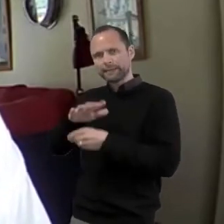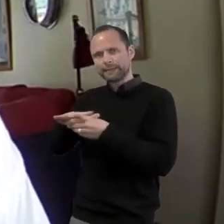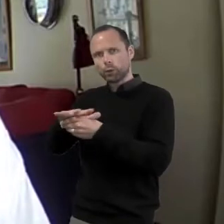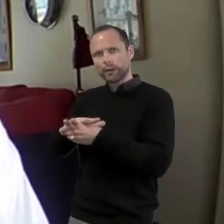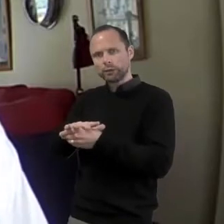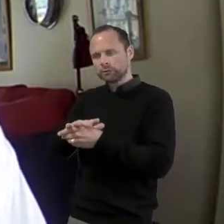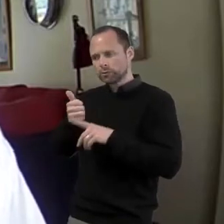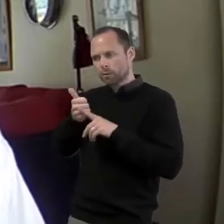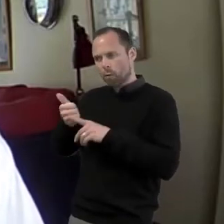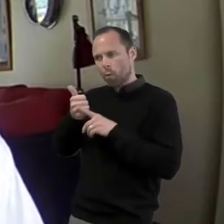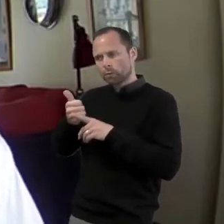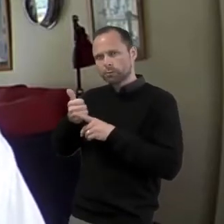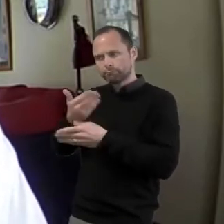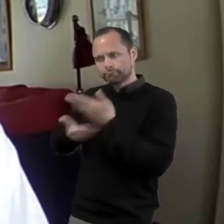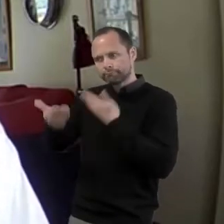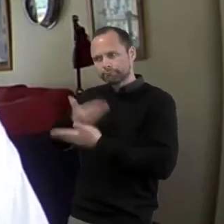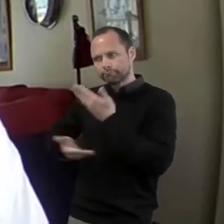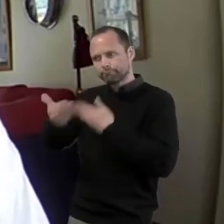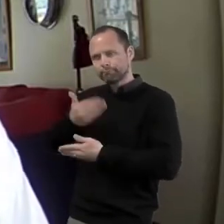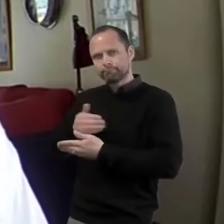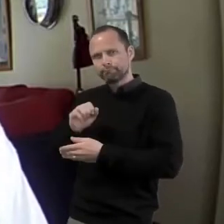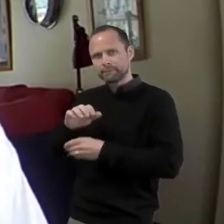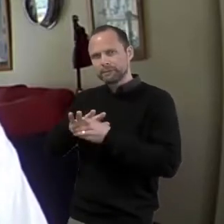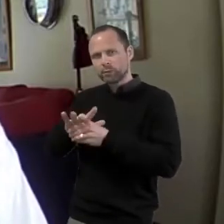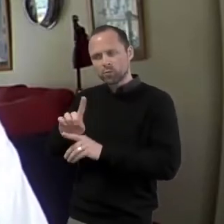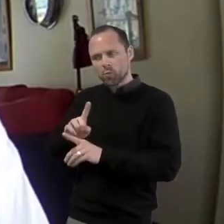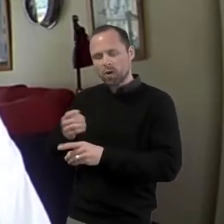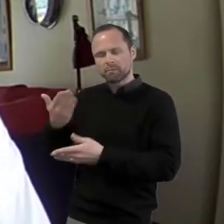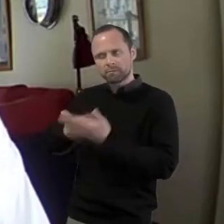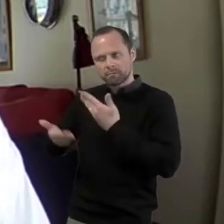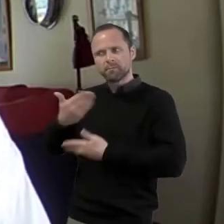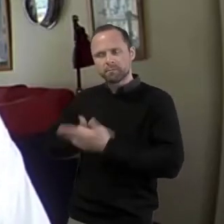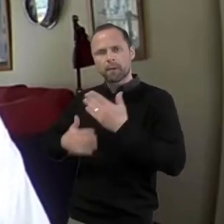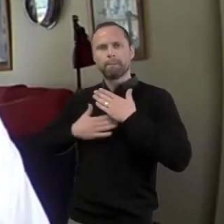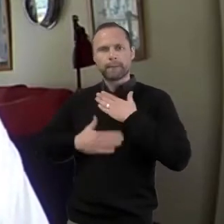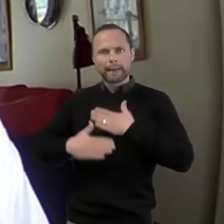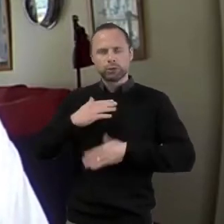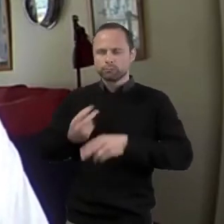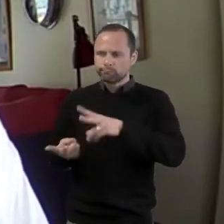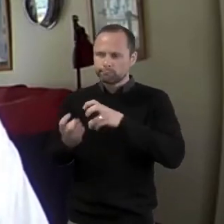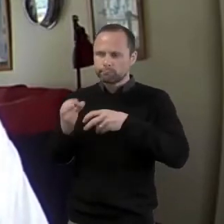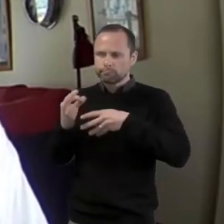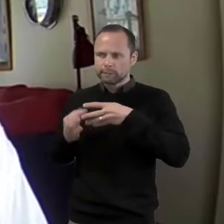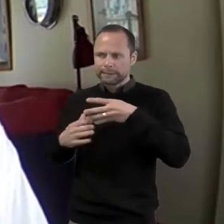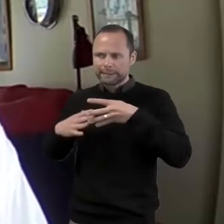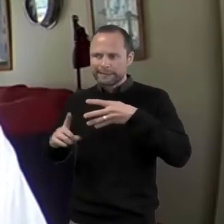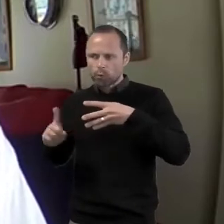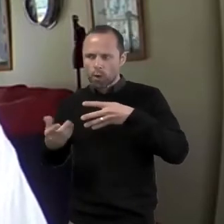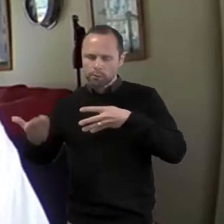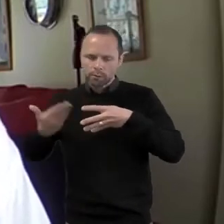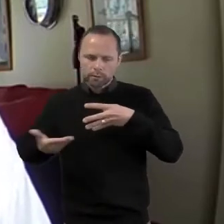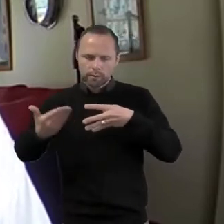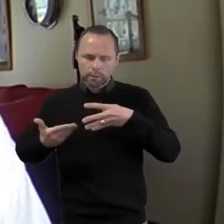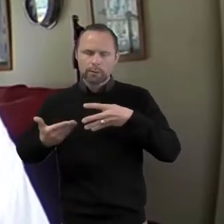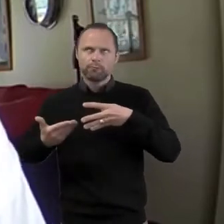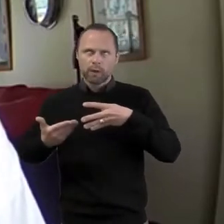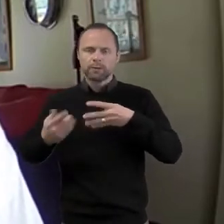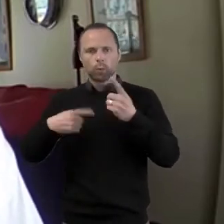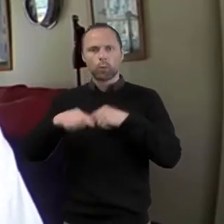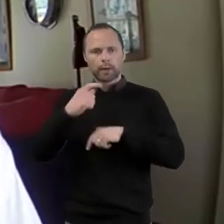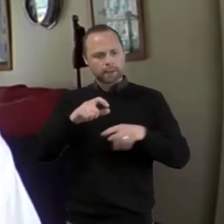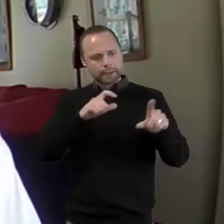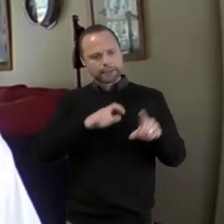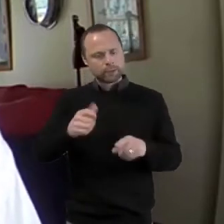We need to listen to them and hear what they need to be able to continue this amazing role of